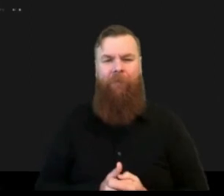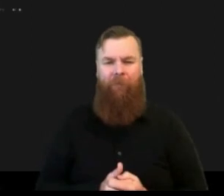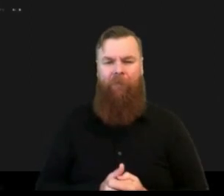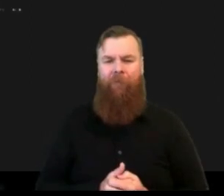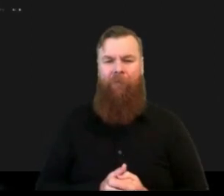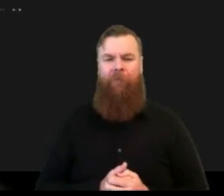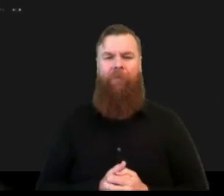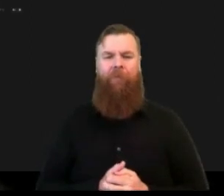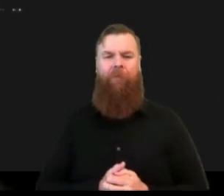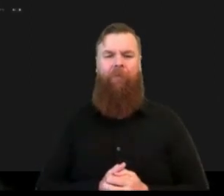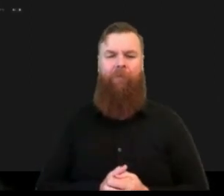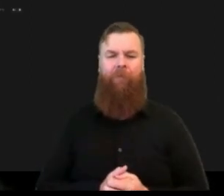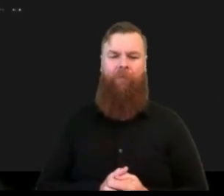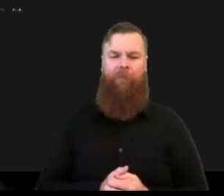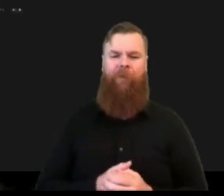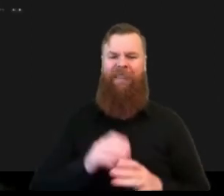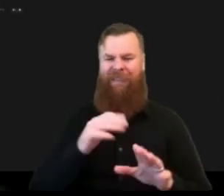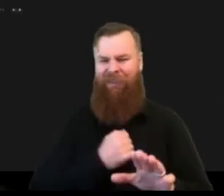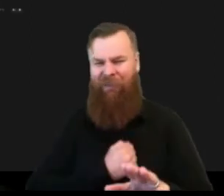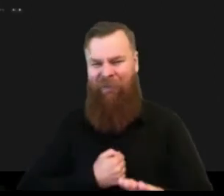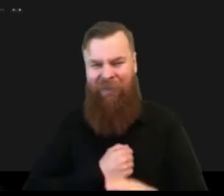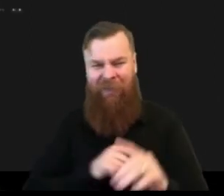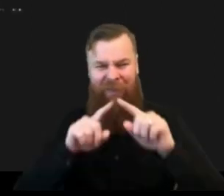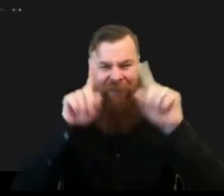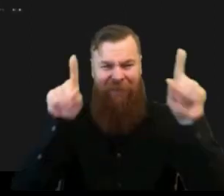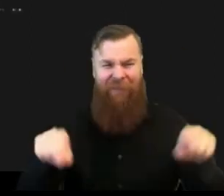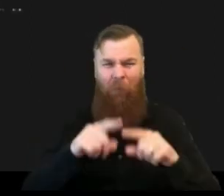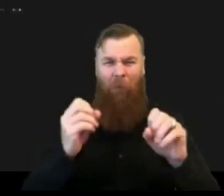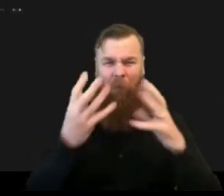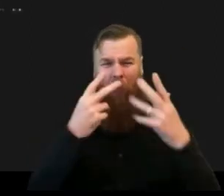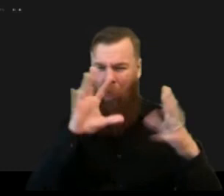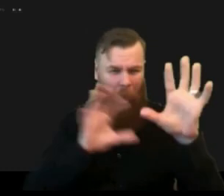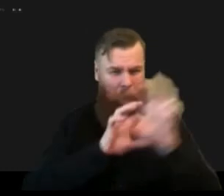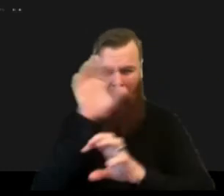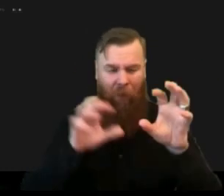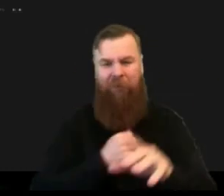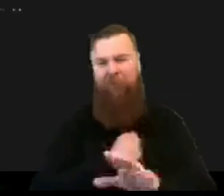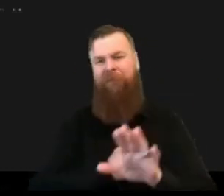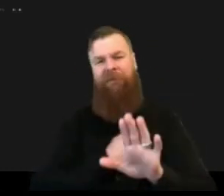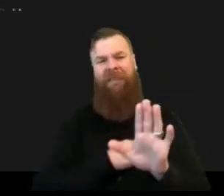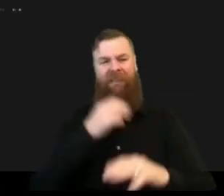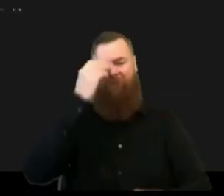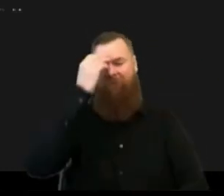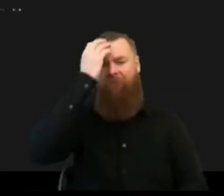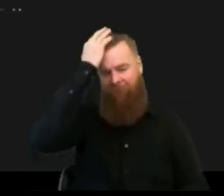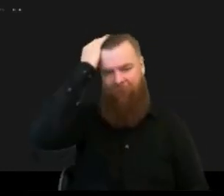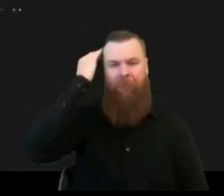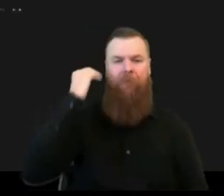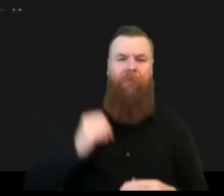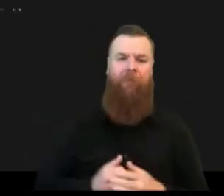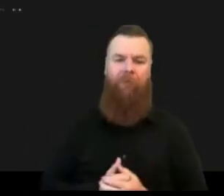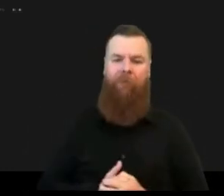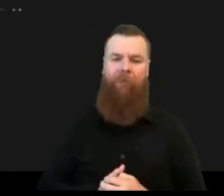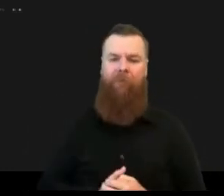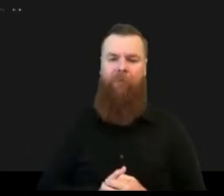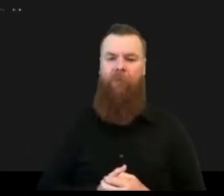i should have used the sticky notes like like leonardo um but anyway some of some of the trends uh that the humanitarian community must be aware of when